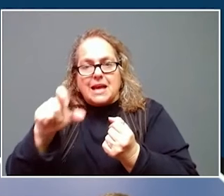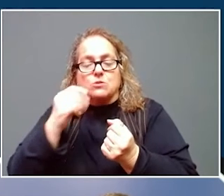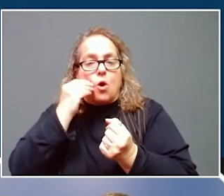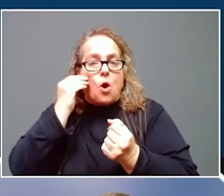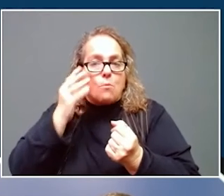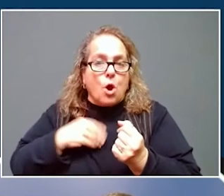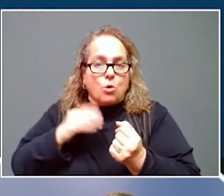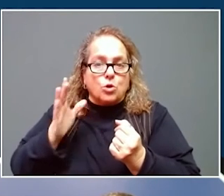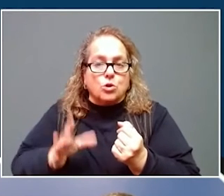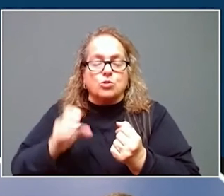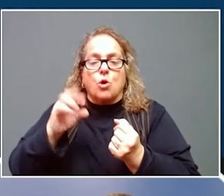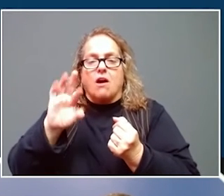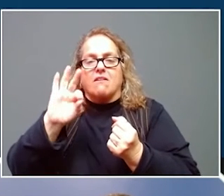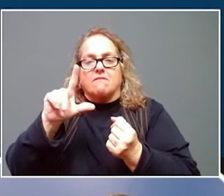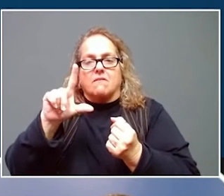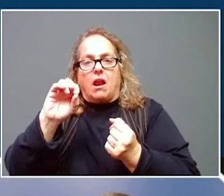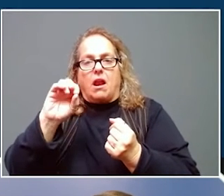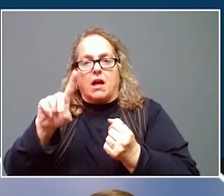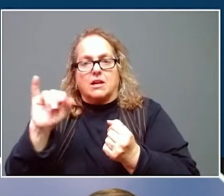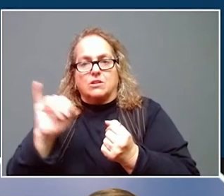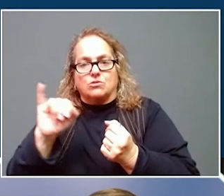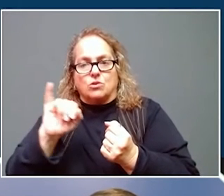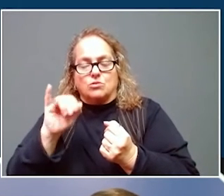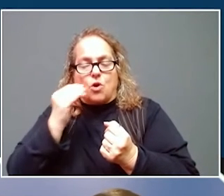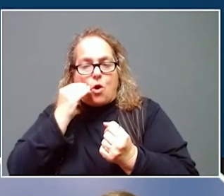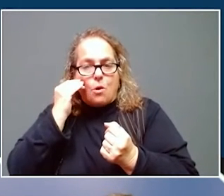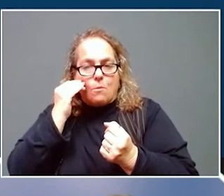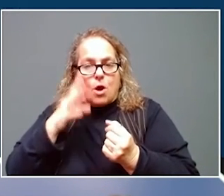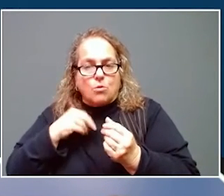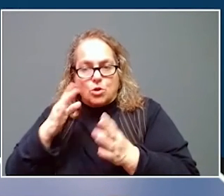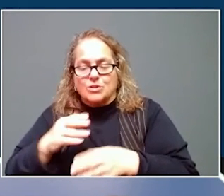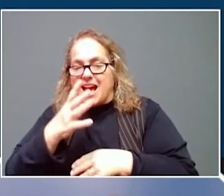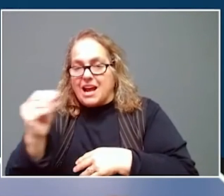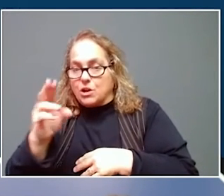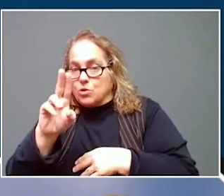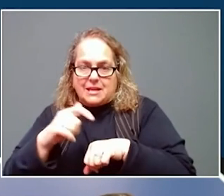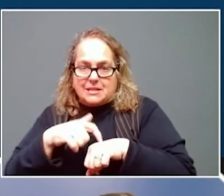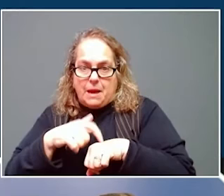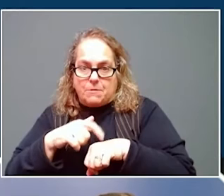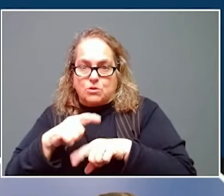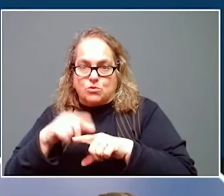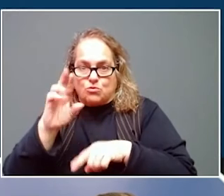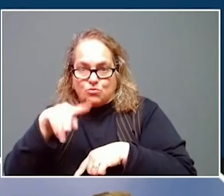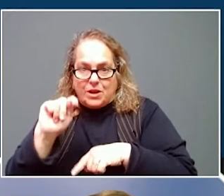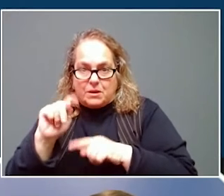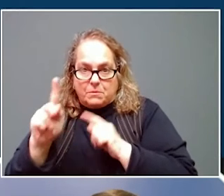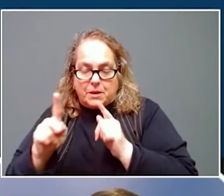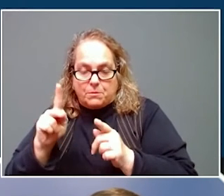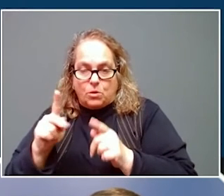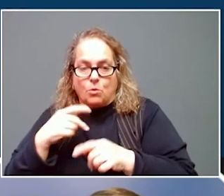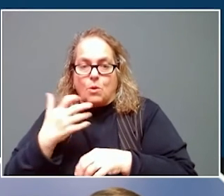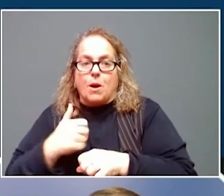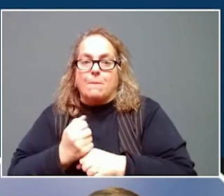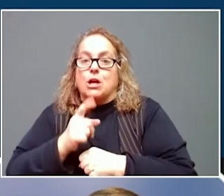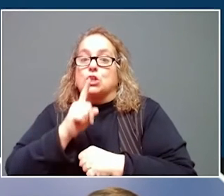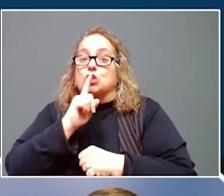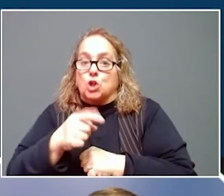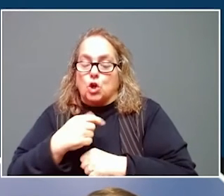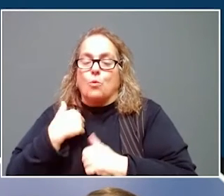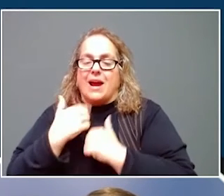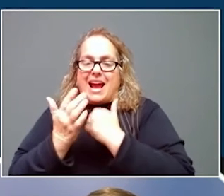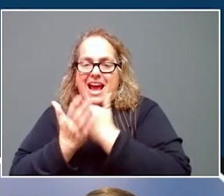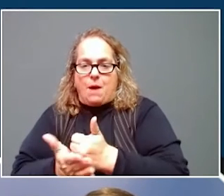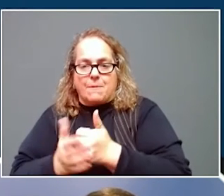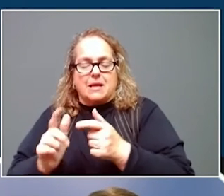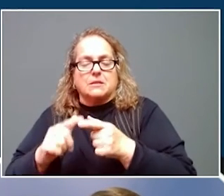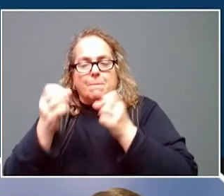homeowner, but instead go directly to whichever entities are owed money. We want to make sure that we help as many of